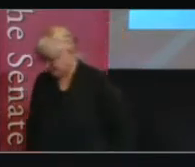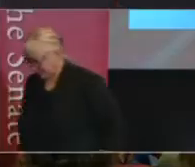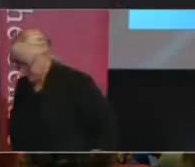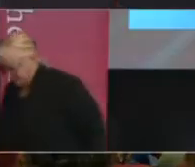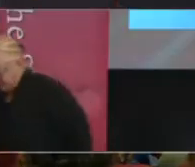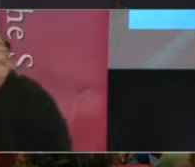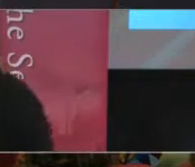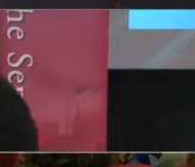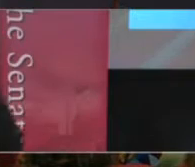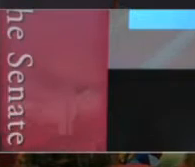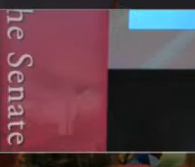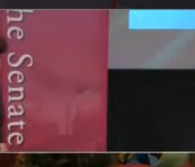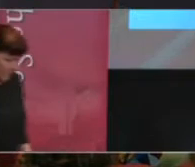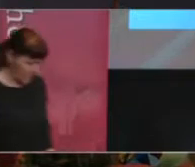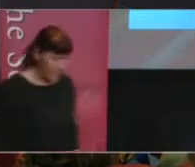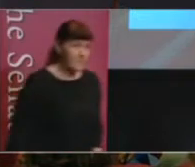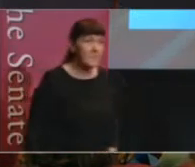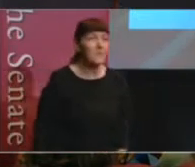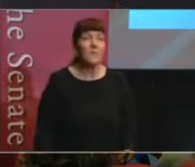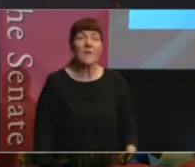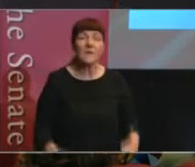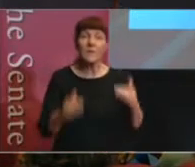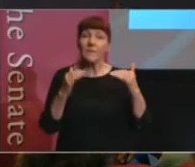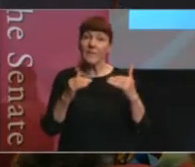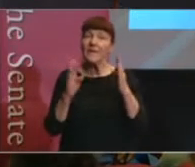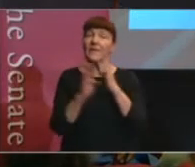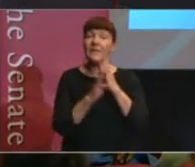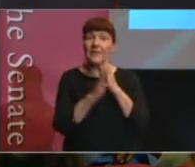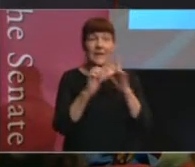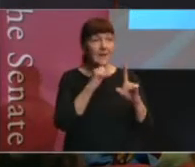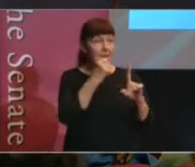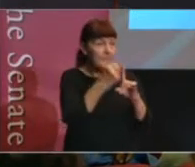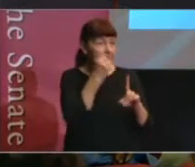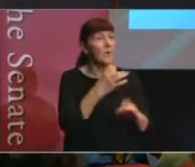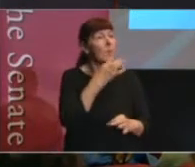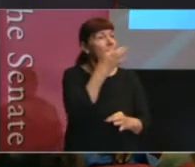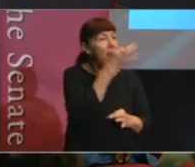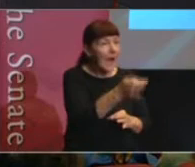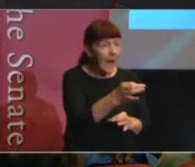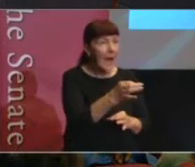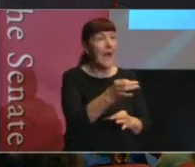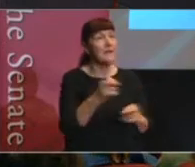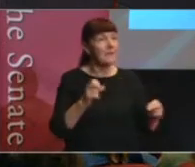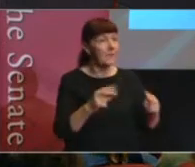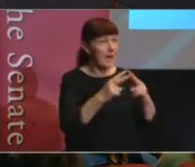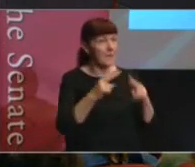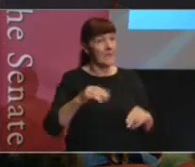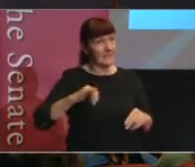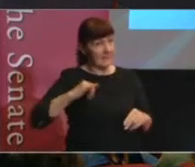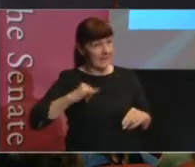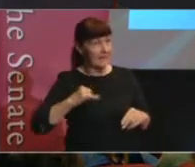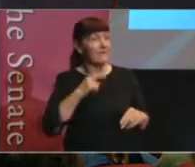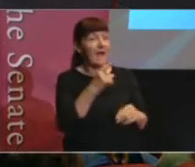where we're able to ask public servants, parliamentary committee staff and community organisations